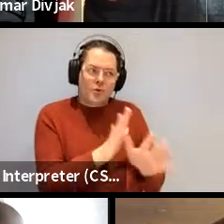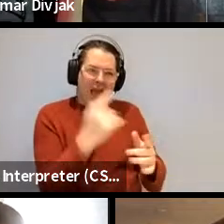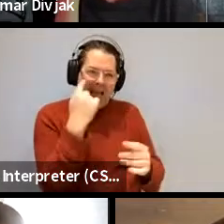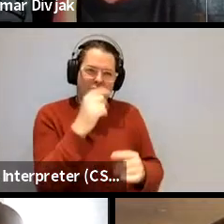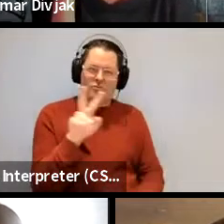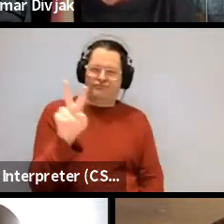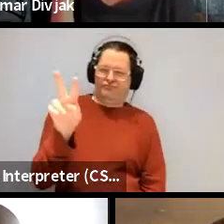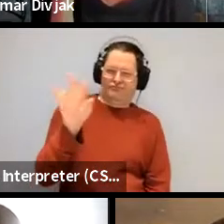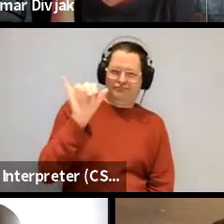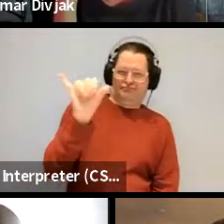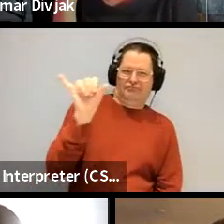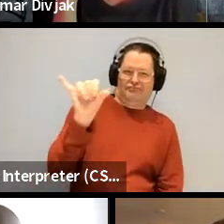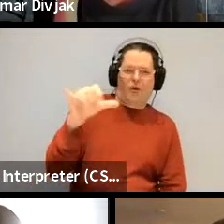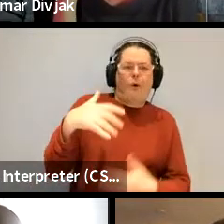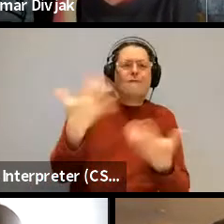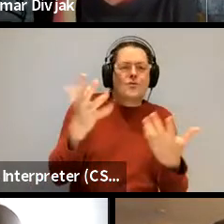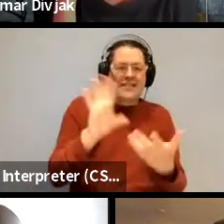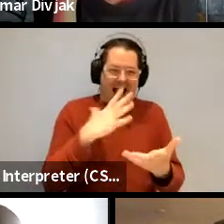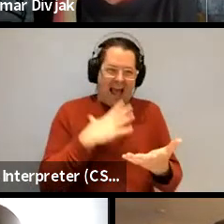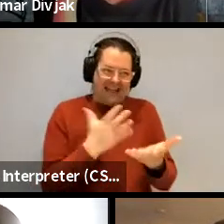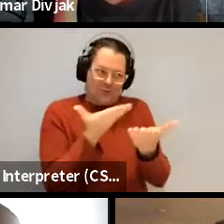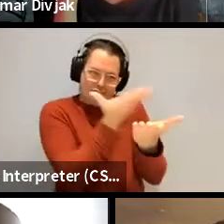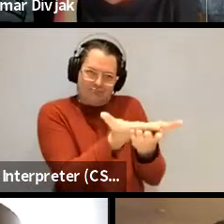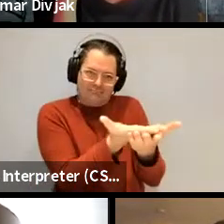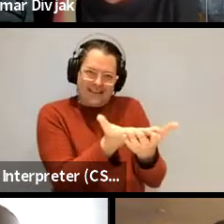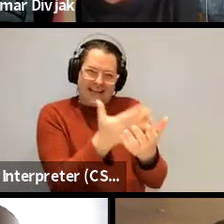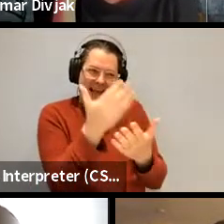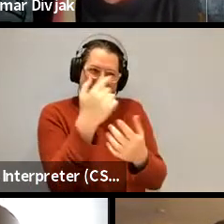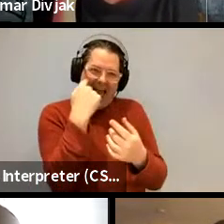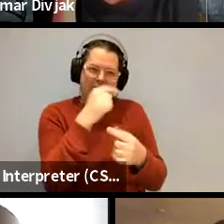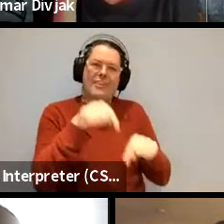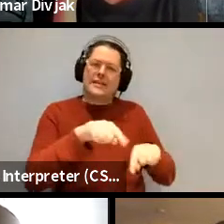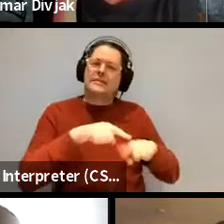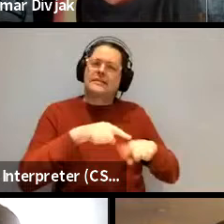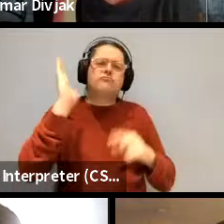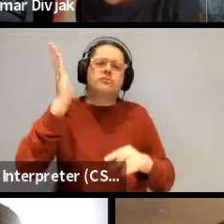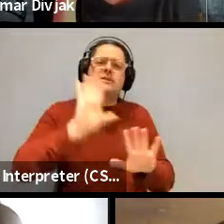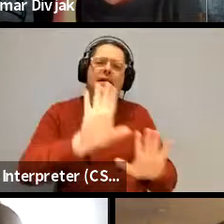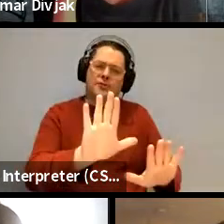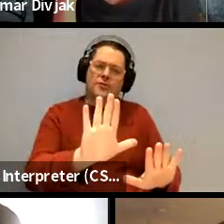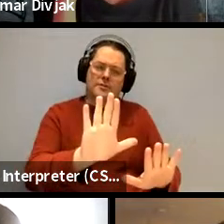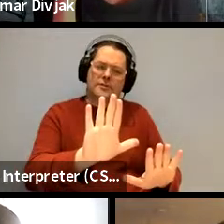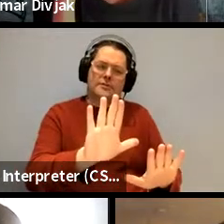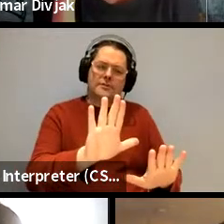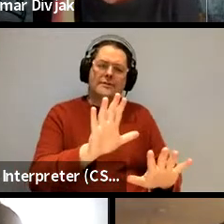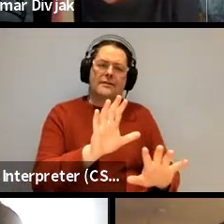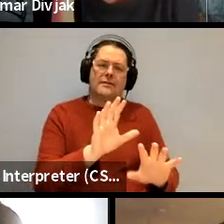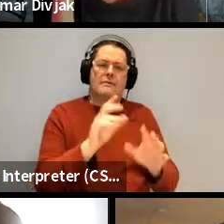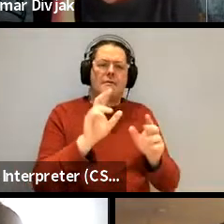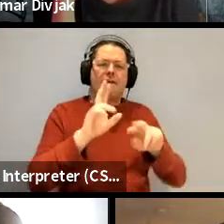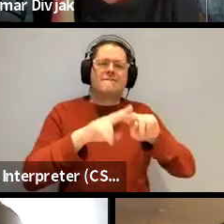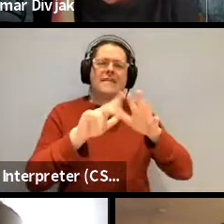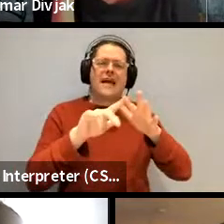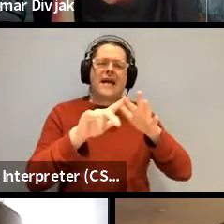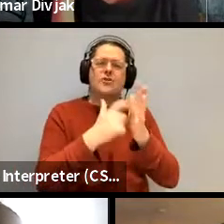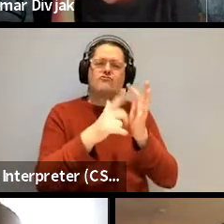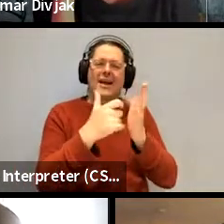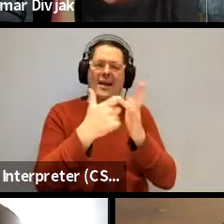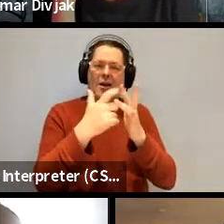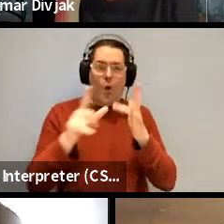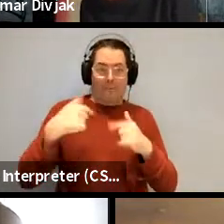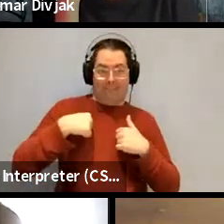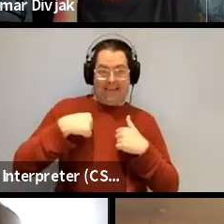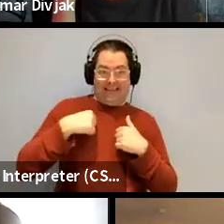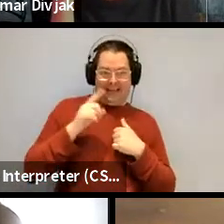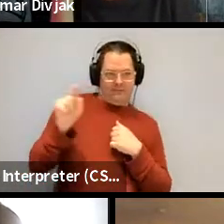so you would have to evaluate the evidence i mean that's like a whole other presentation you should really get ev federenko to do that i mean i could probably